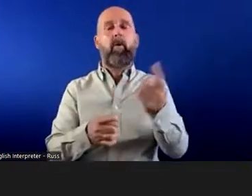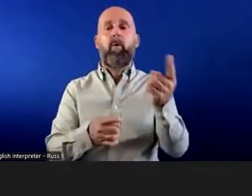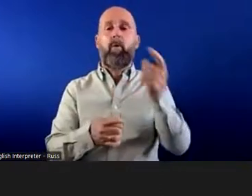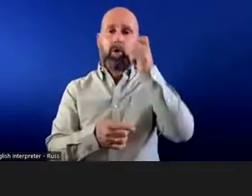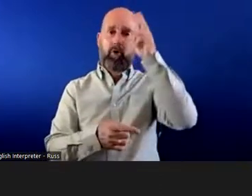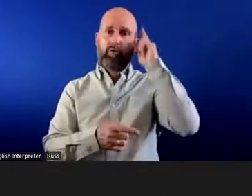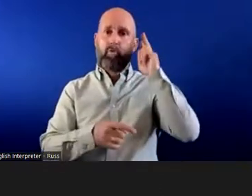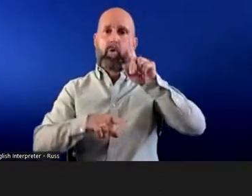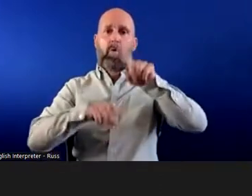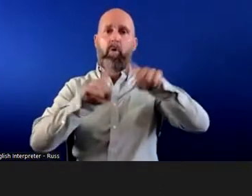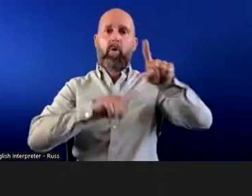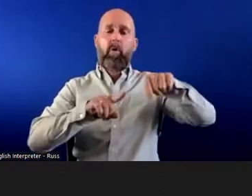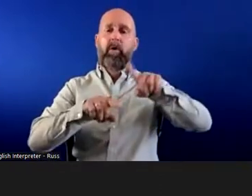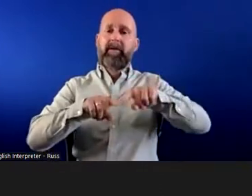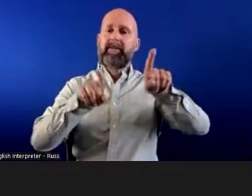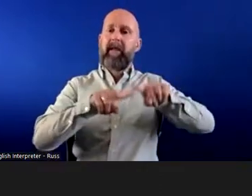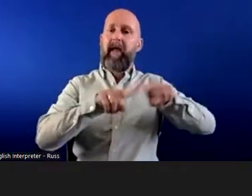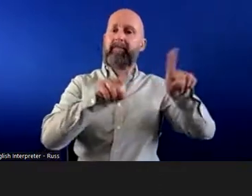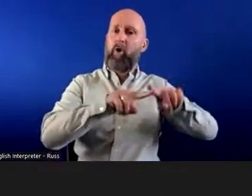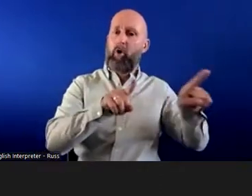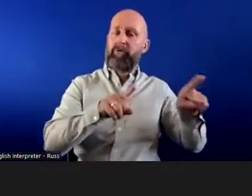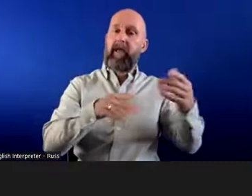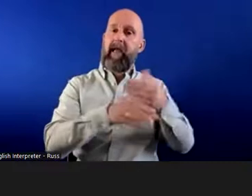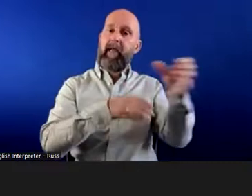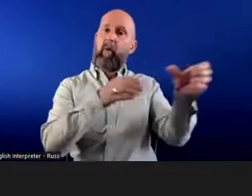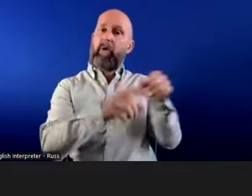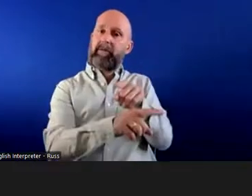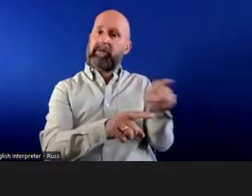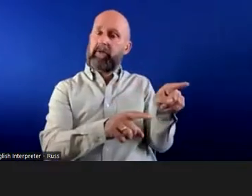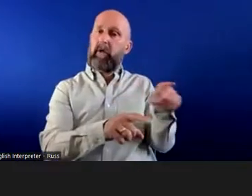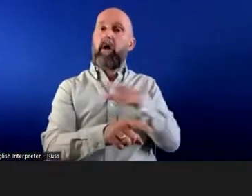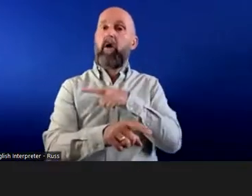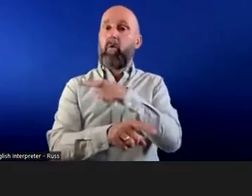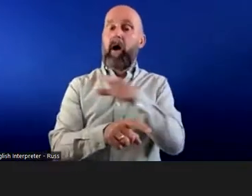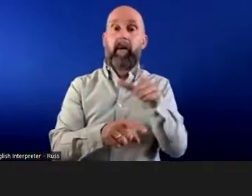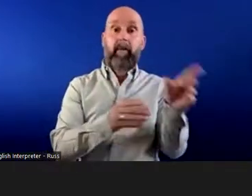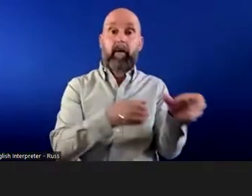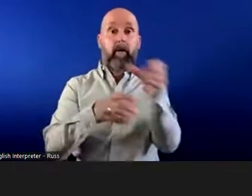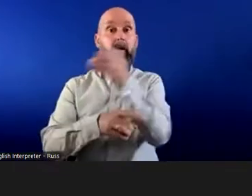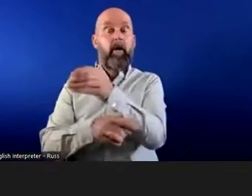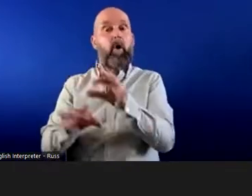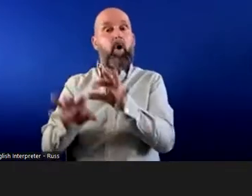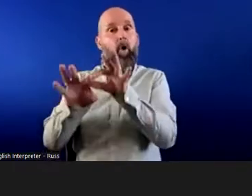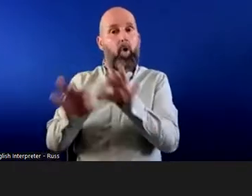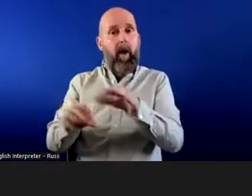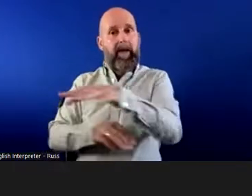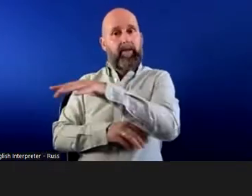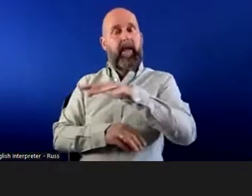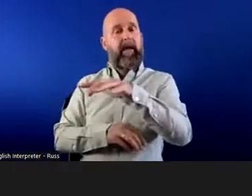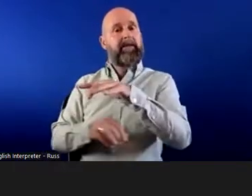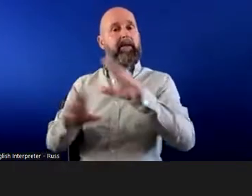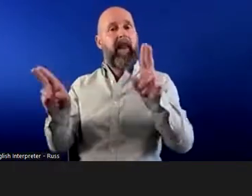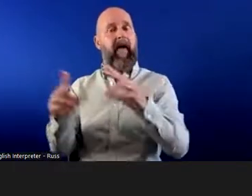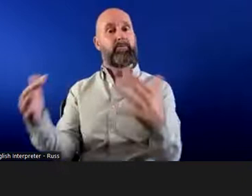employees. It could be permitting the employee to work in a quieter, or less overwhelming workspace, or part of the